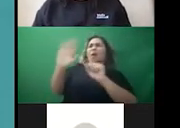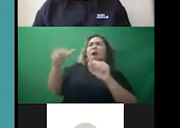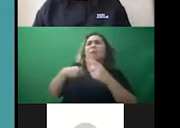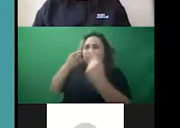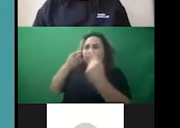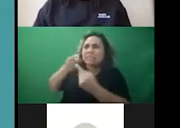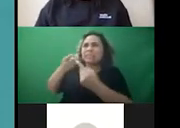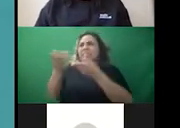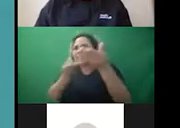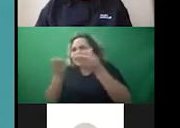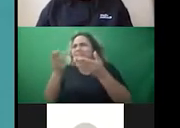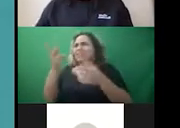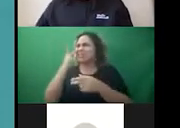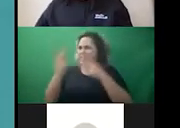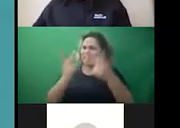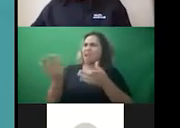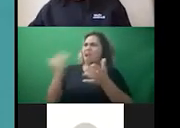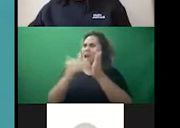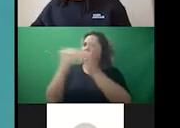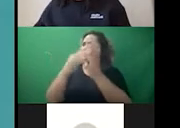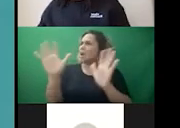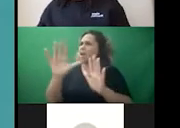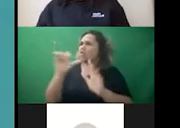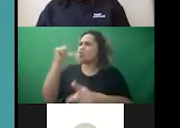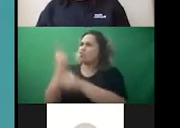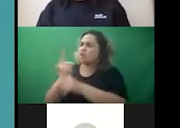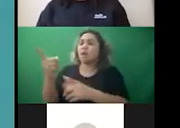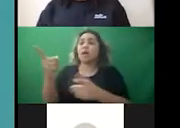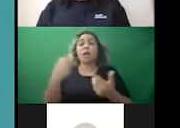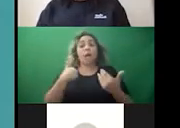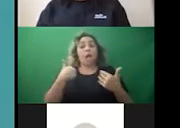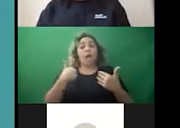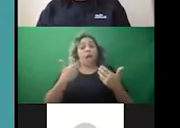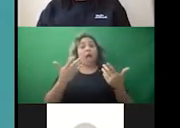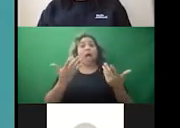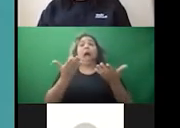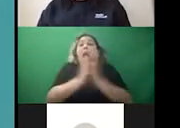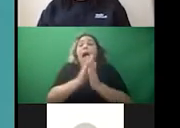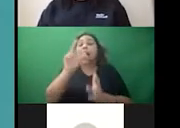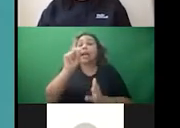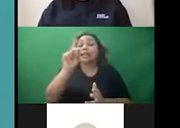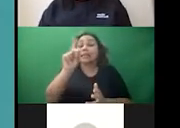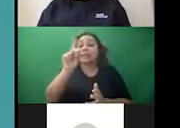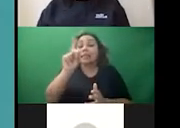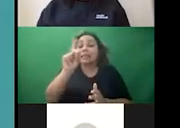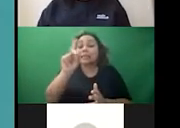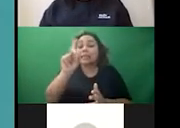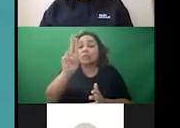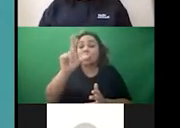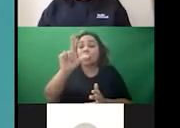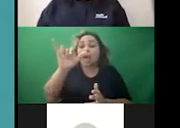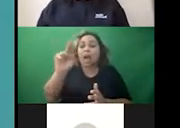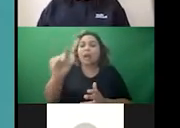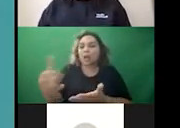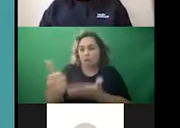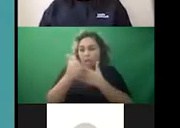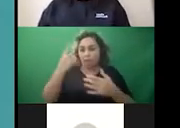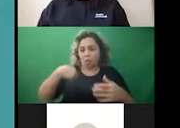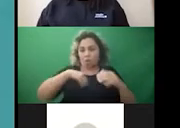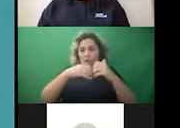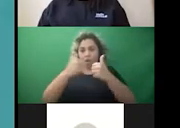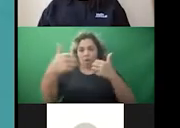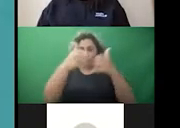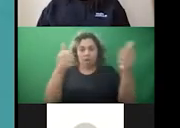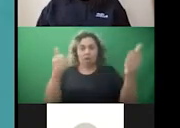So I'm going to ask Dee, the lovely Dee, to break us out. Let's go for about,